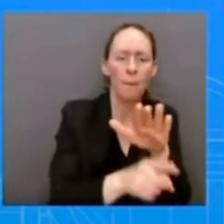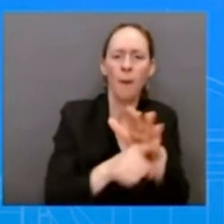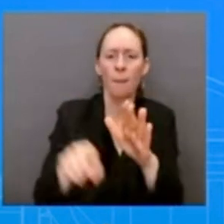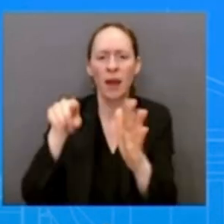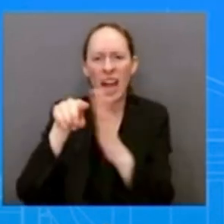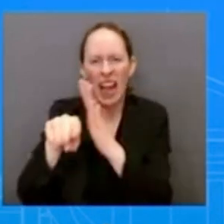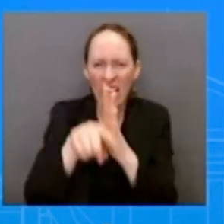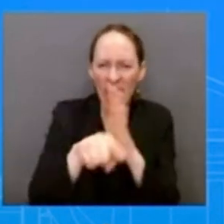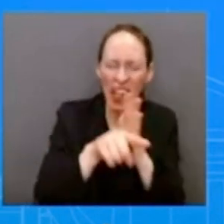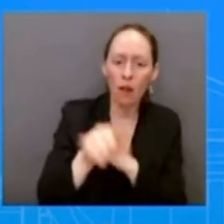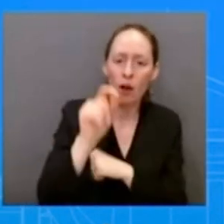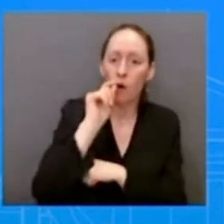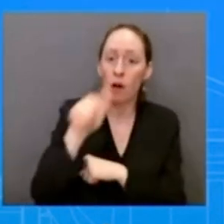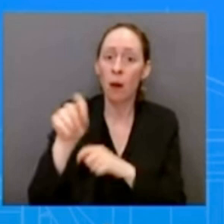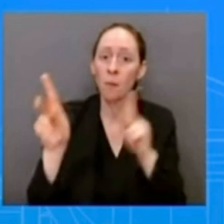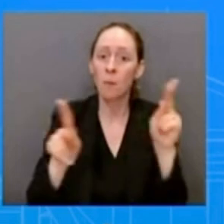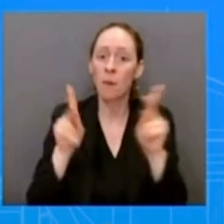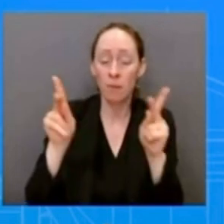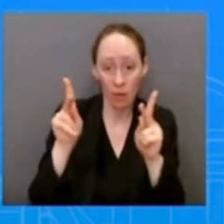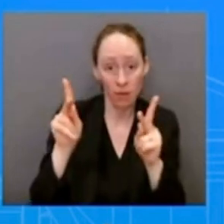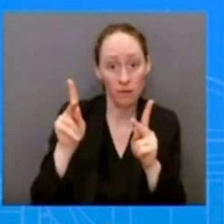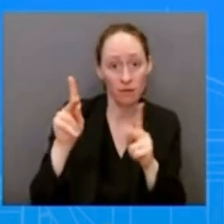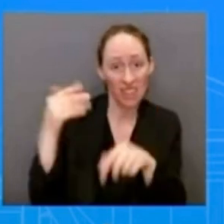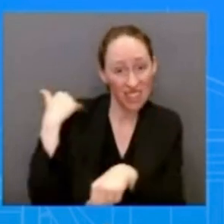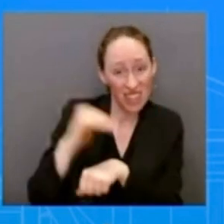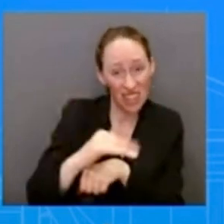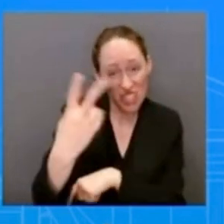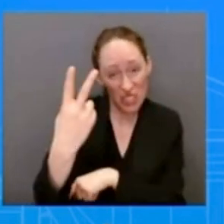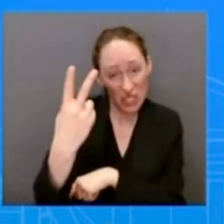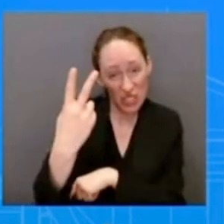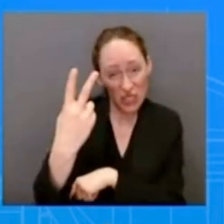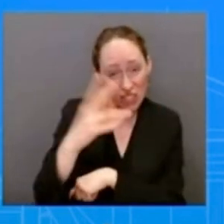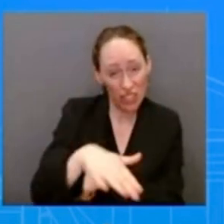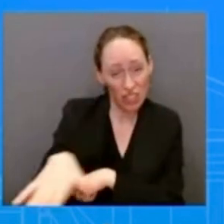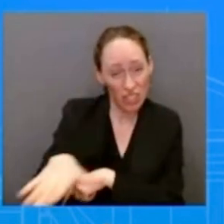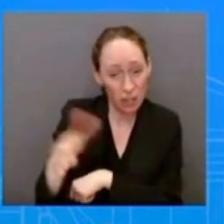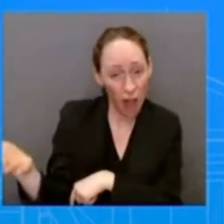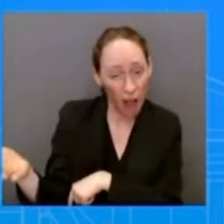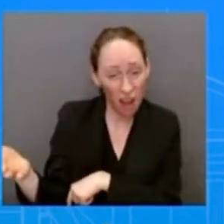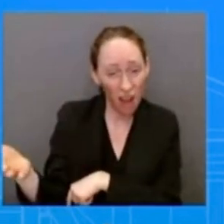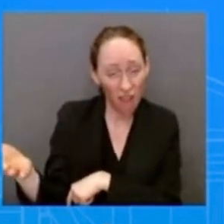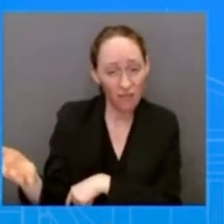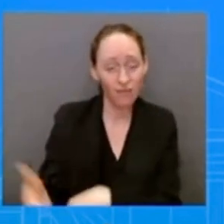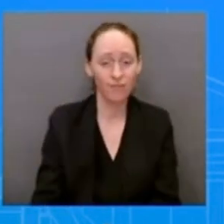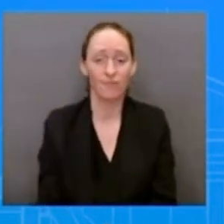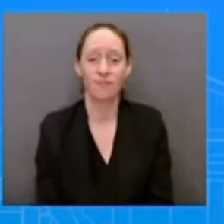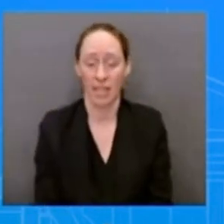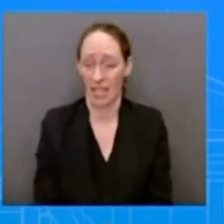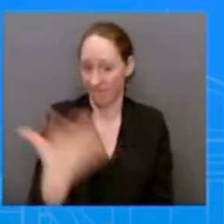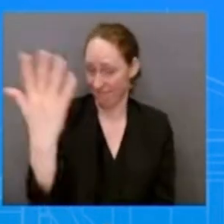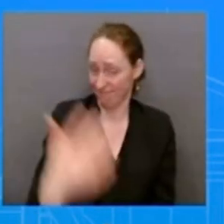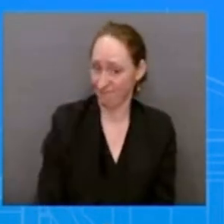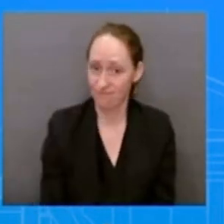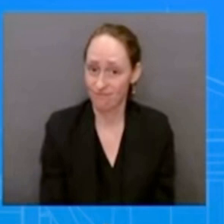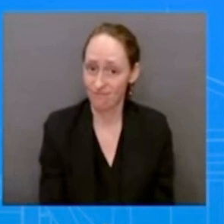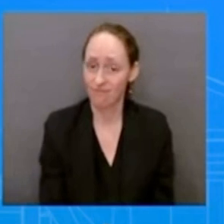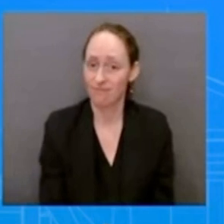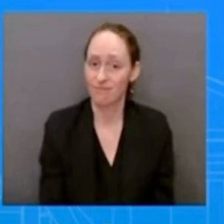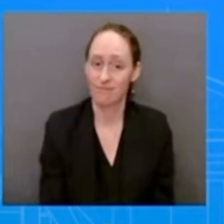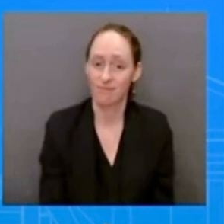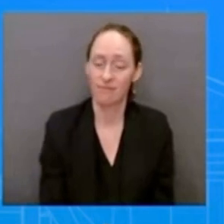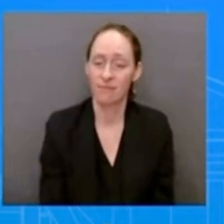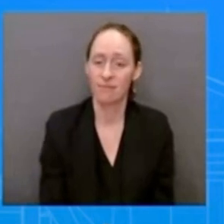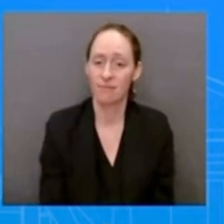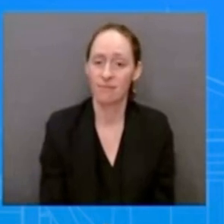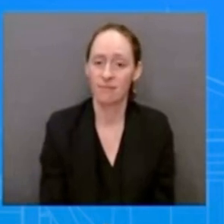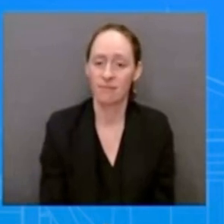uh emboldened or not but he certainly hasn't uh he certainly hasn't changed tack and uh in the wake of uh all that lofty uh